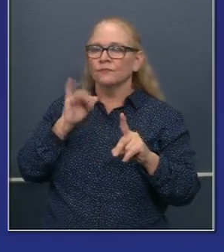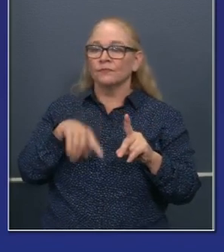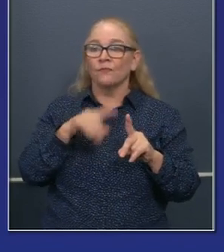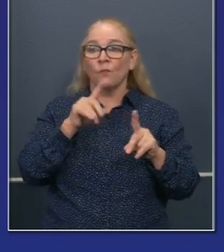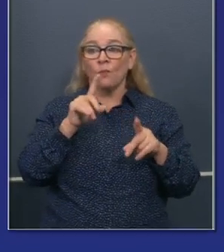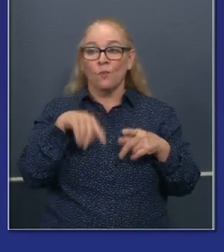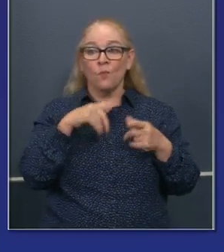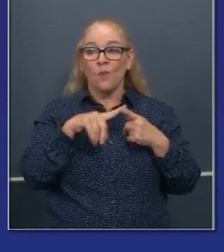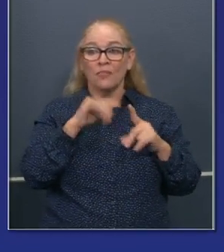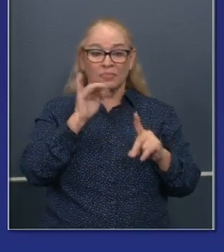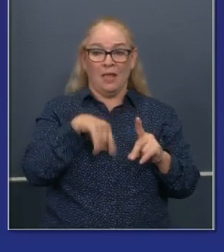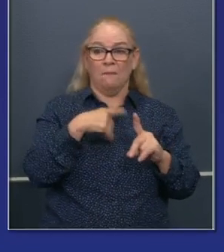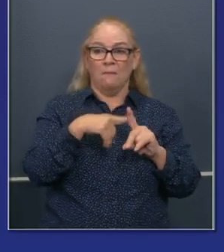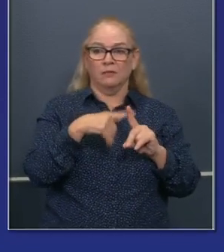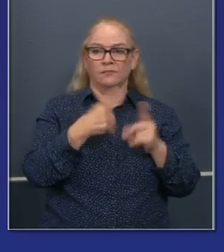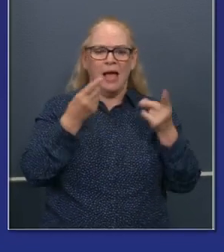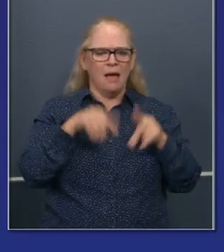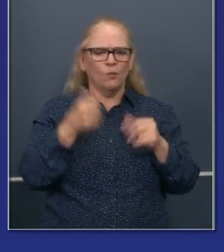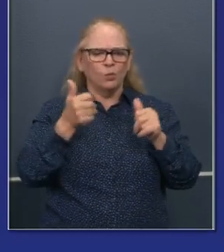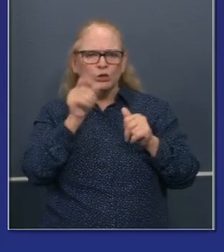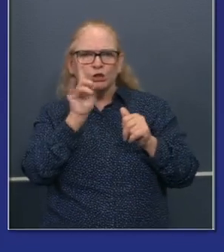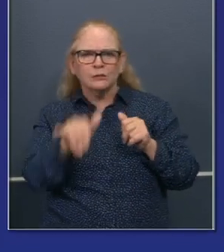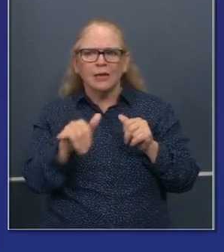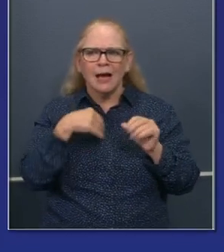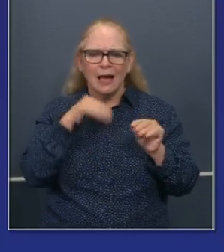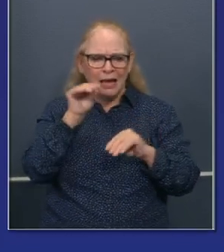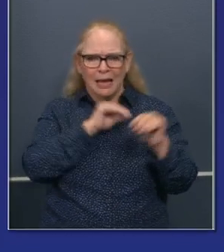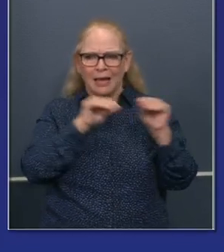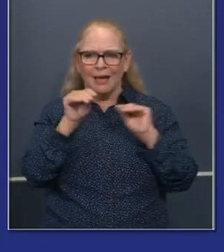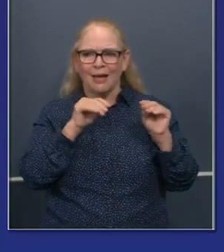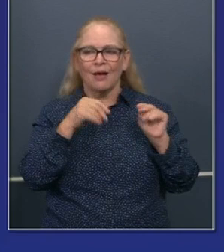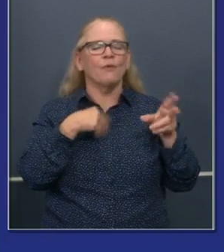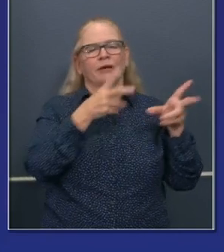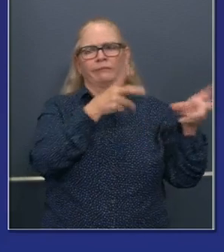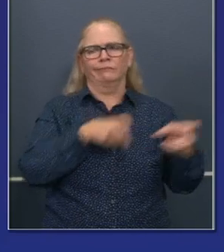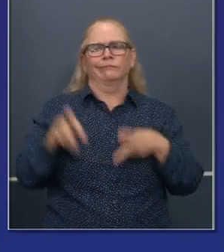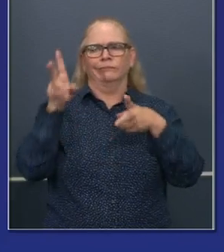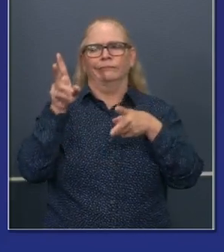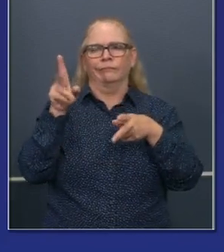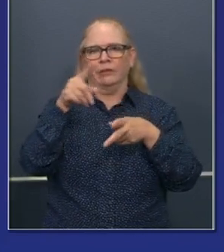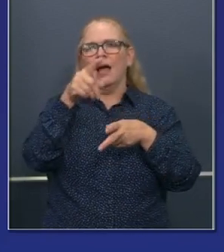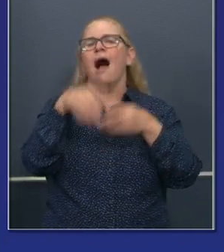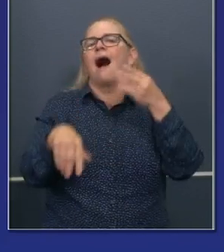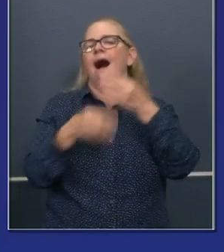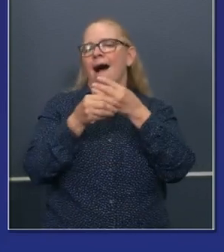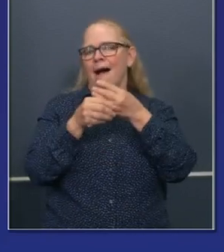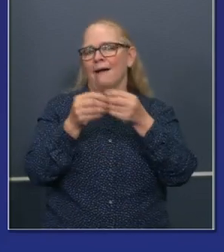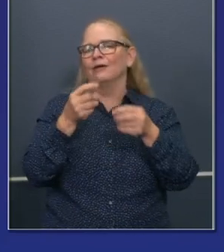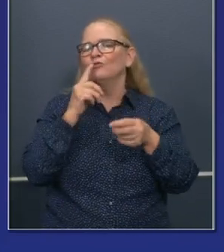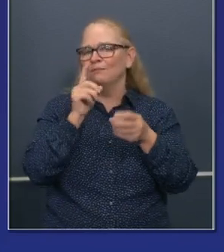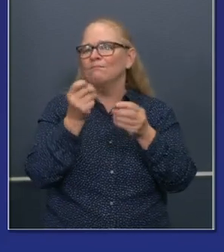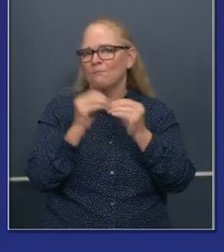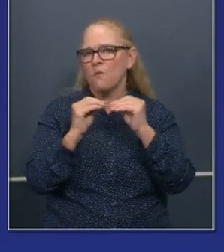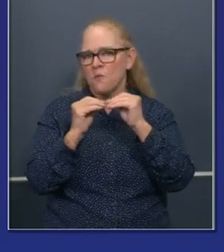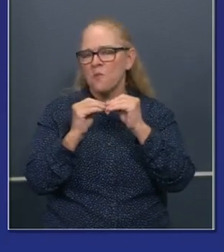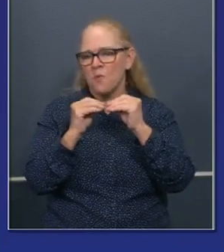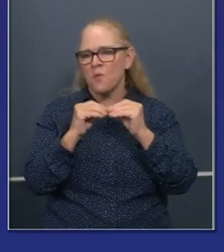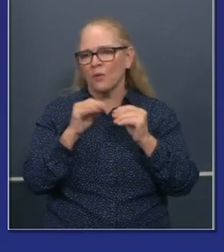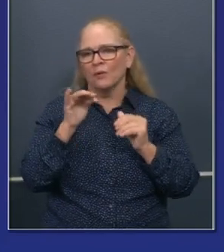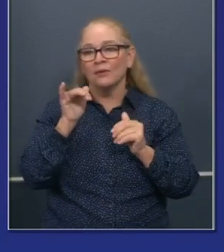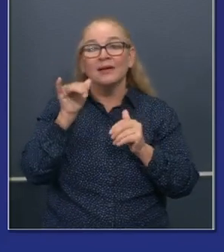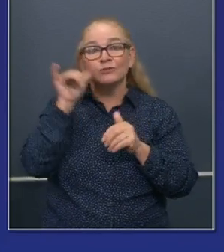came in. So we're beginning to do that. But for the purpose of transparency yesterday, 12,500